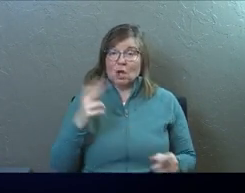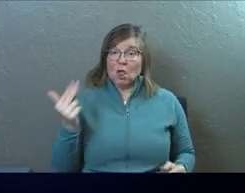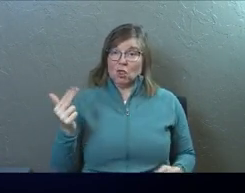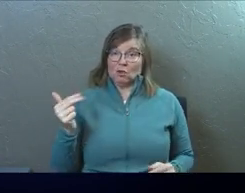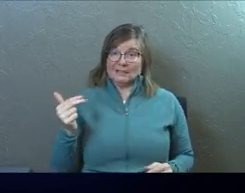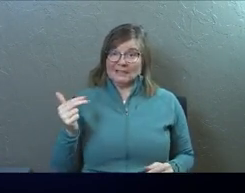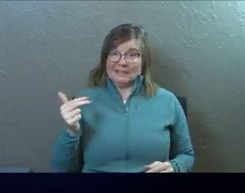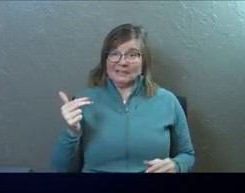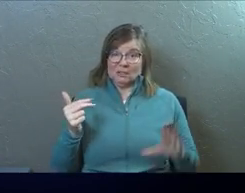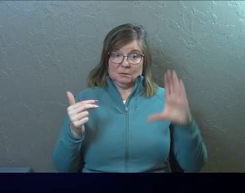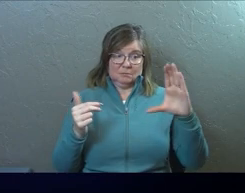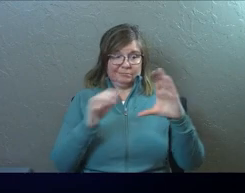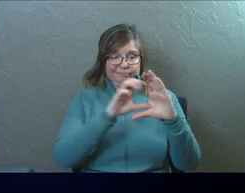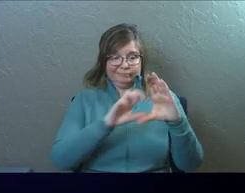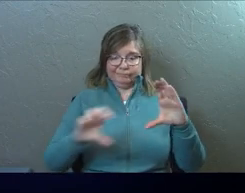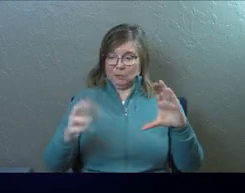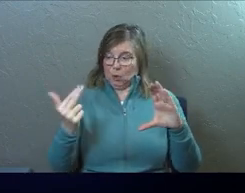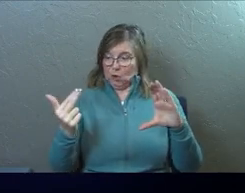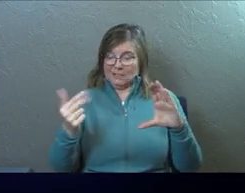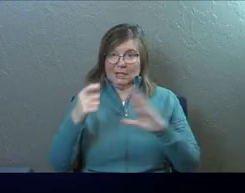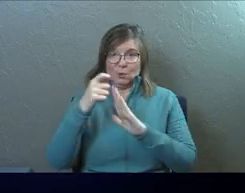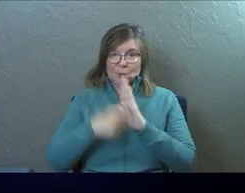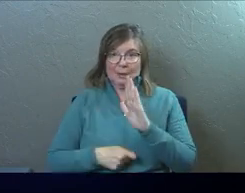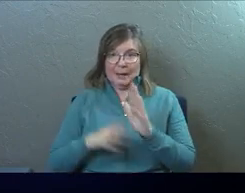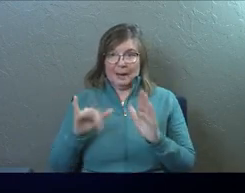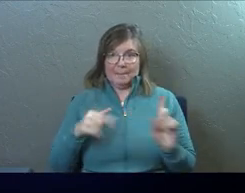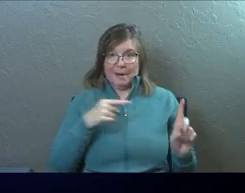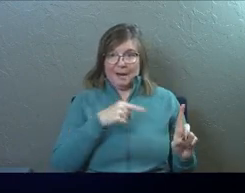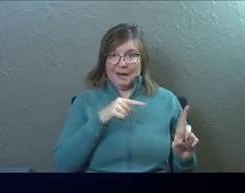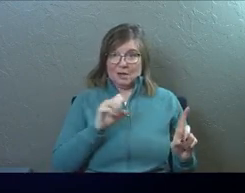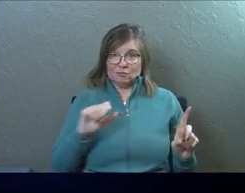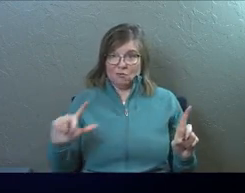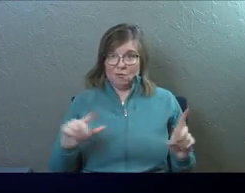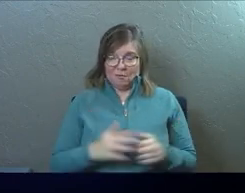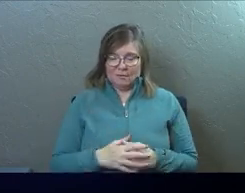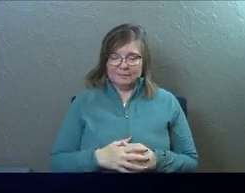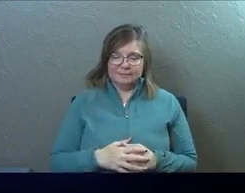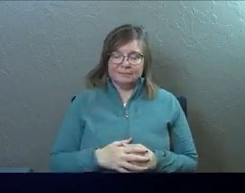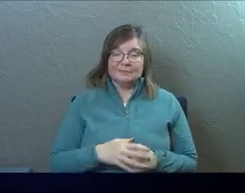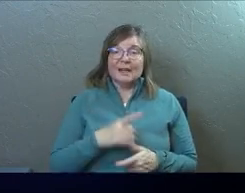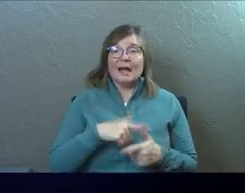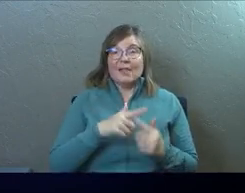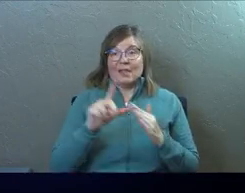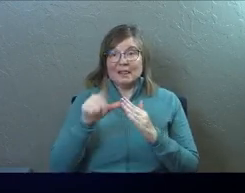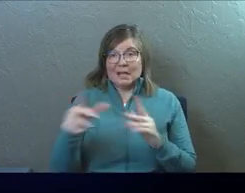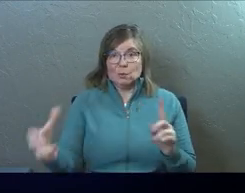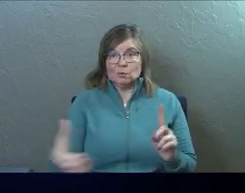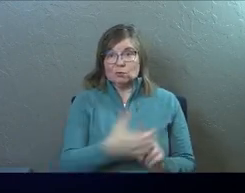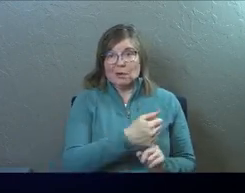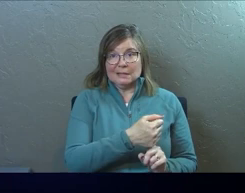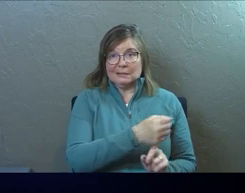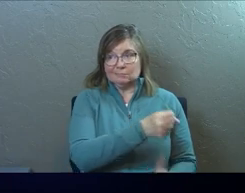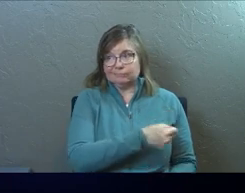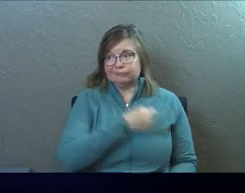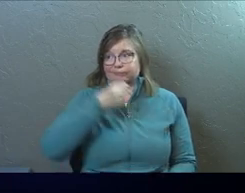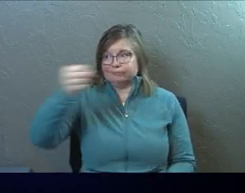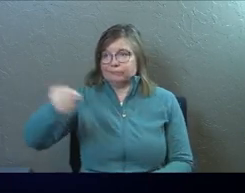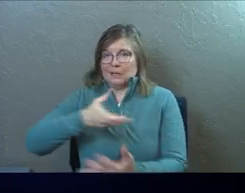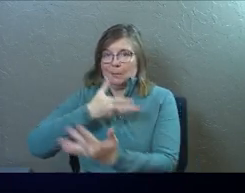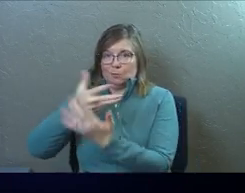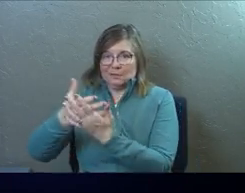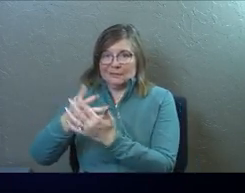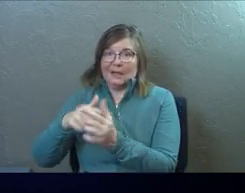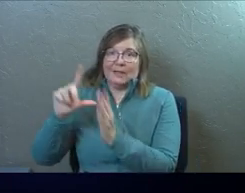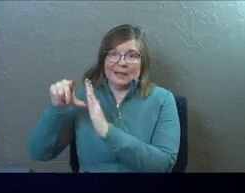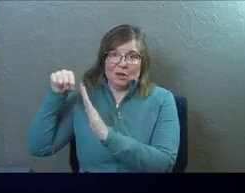13 of them were written by Saul. And then he was ultimately arrested and imprisoned and ultimately